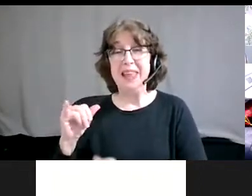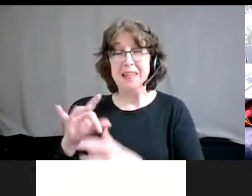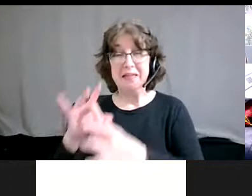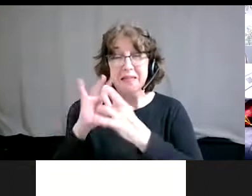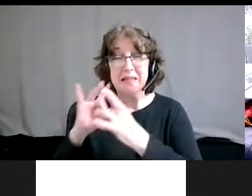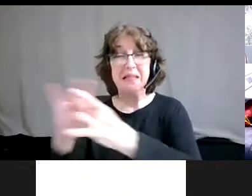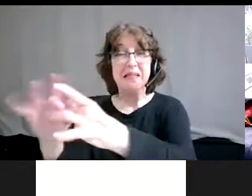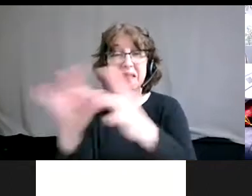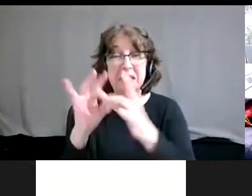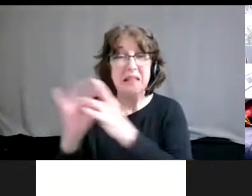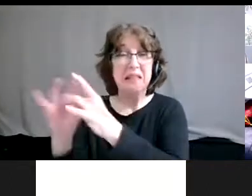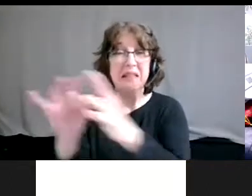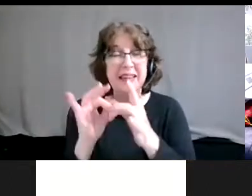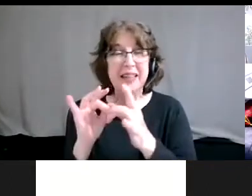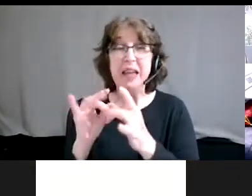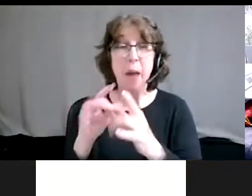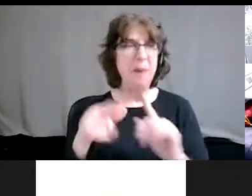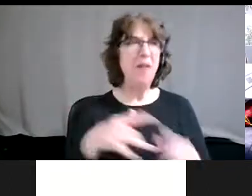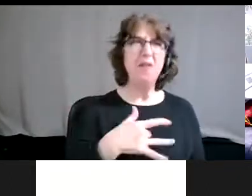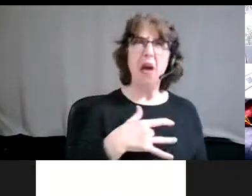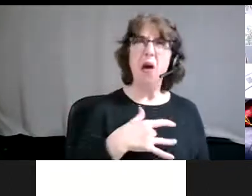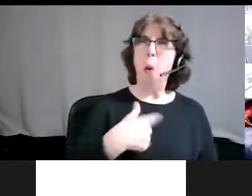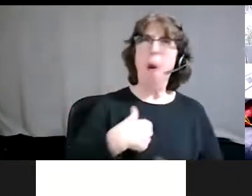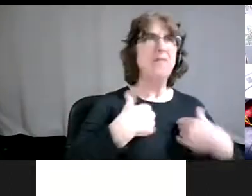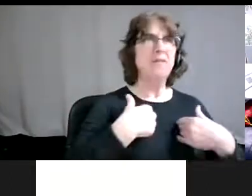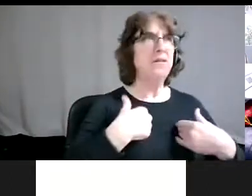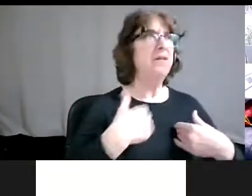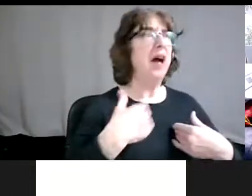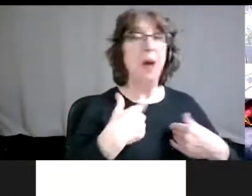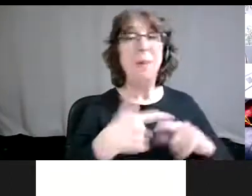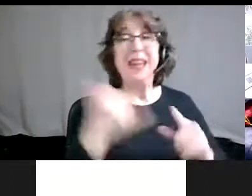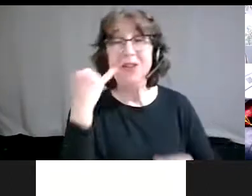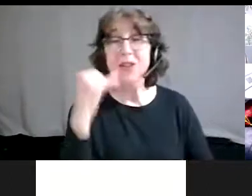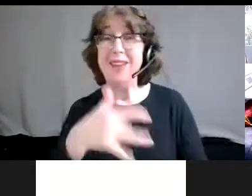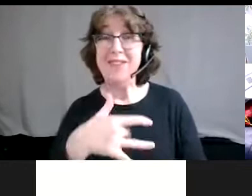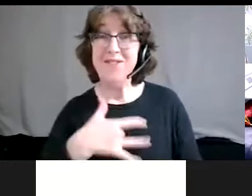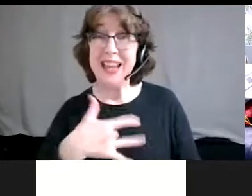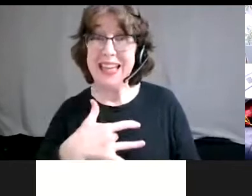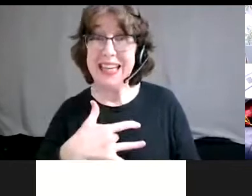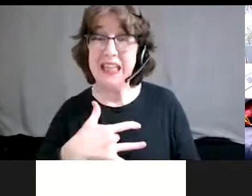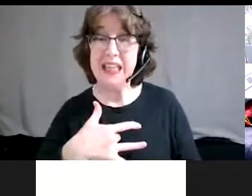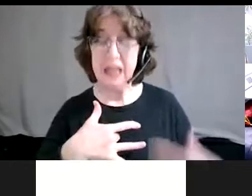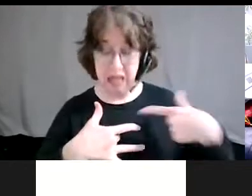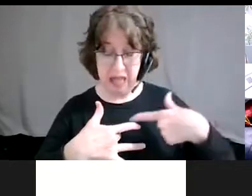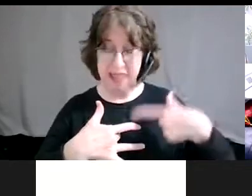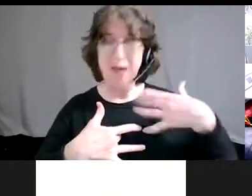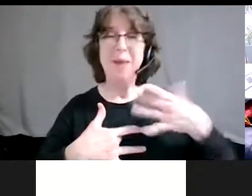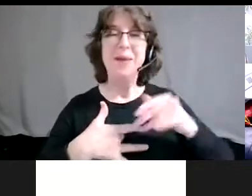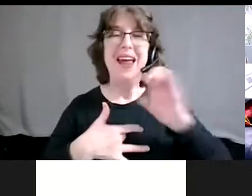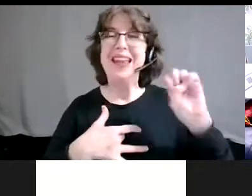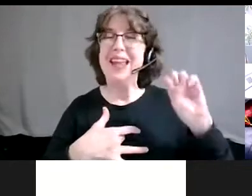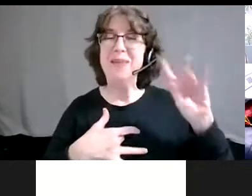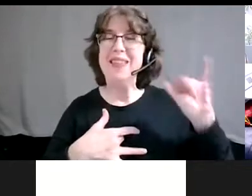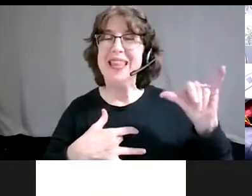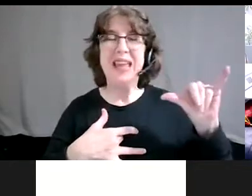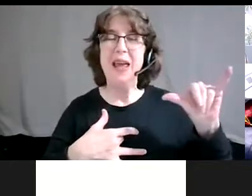they have empathy, but if you're not feeling it, then it might be possible that have sympathy. You're concerned. And being concerned is